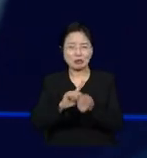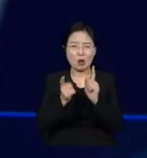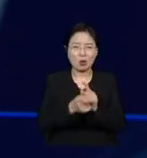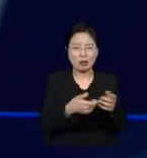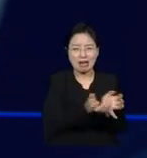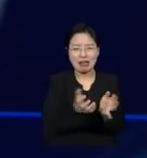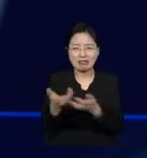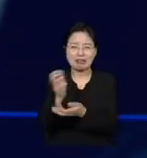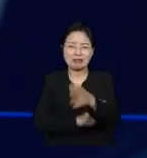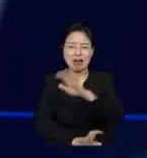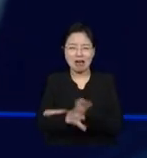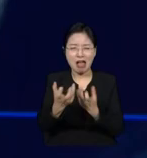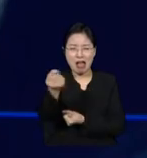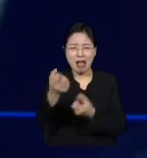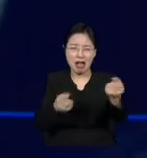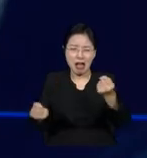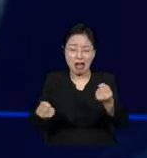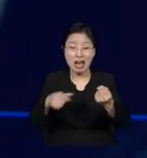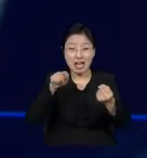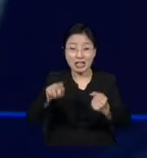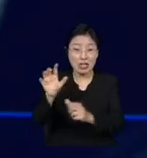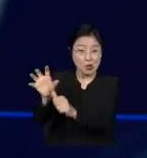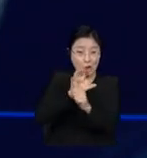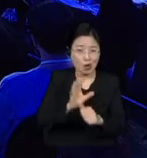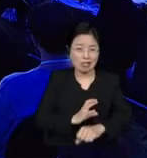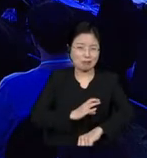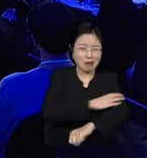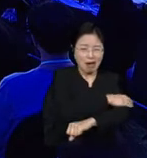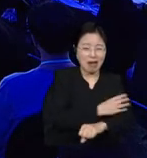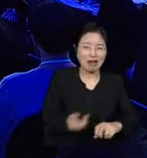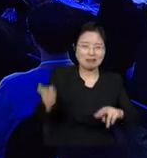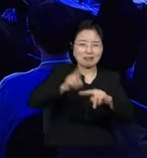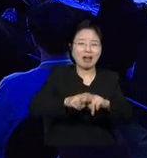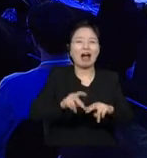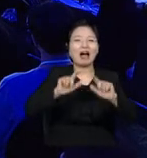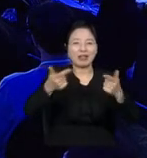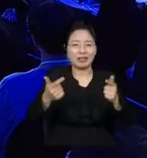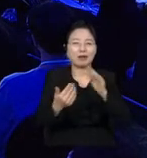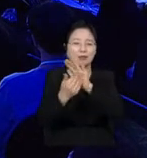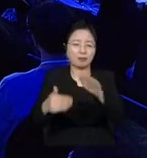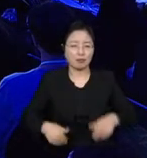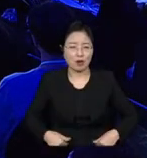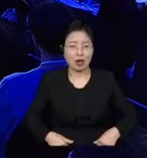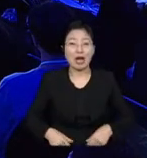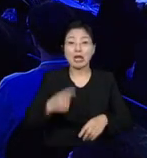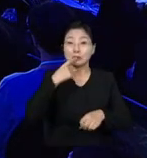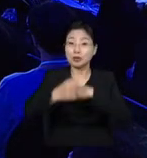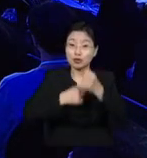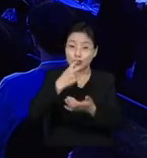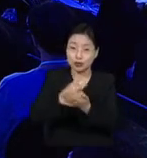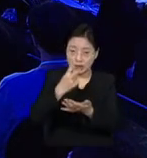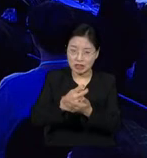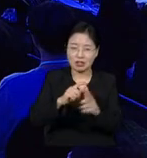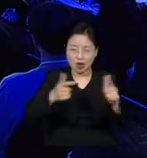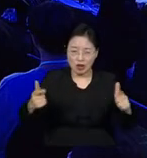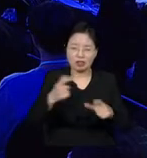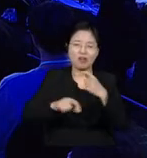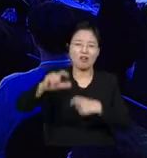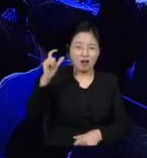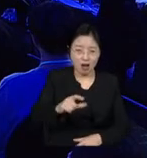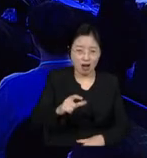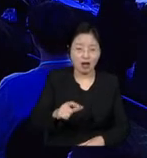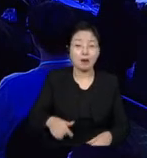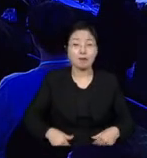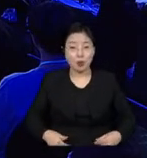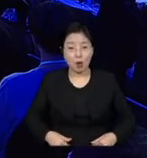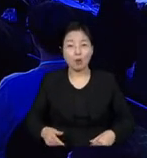on the shoulders of intolerance or polarization. We need to strengthen our democratic rule, and in order to do that, we must first make a